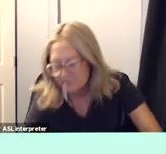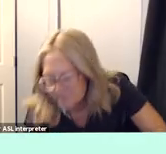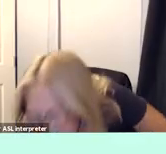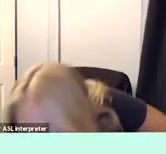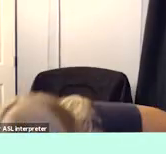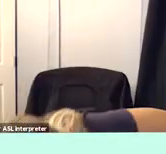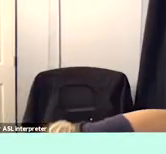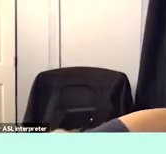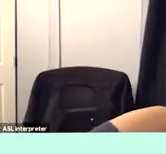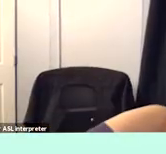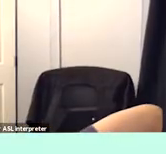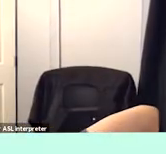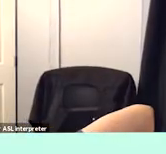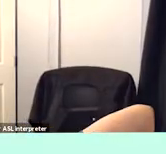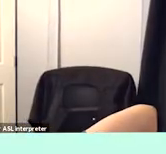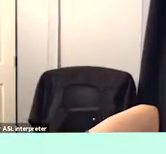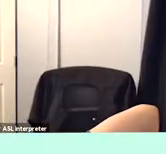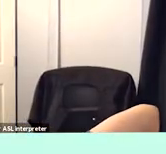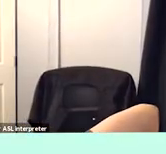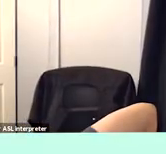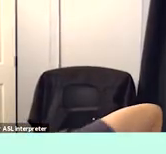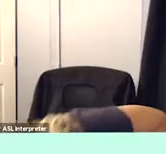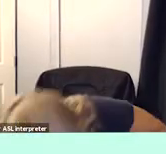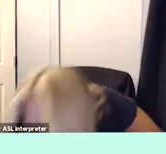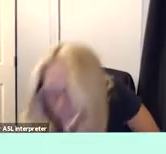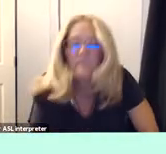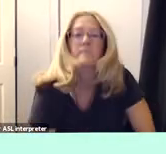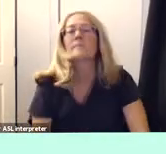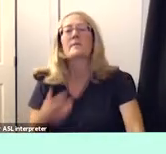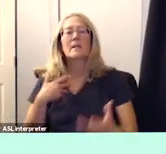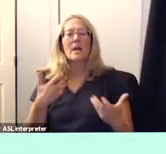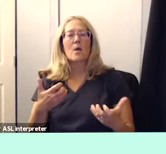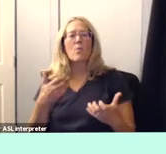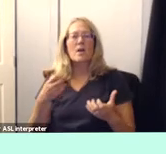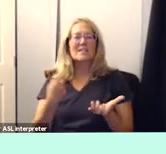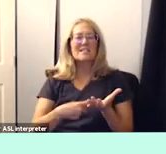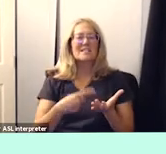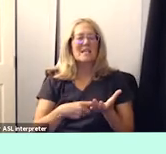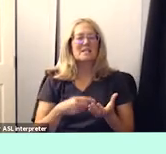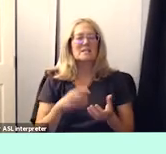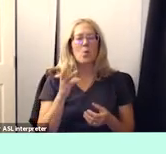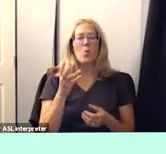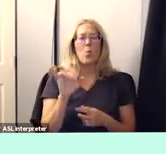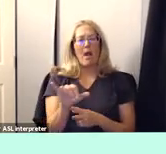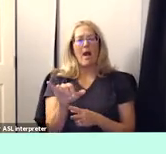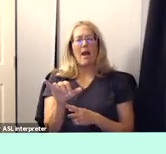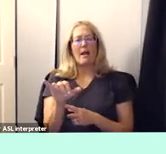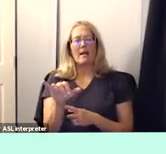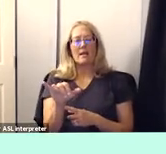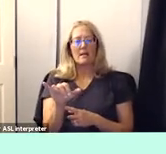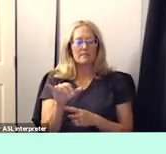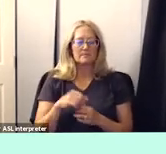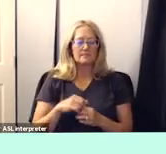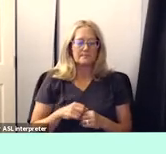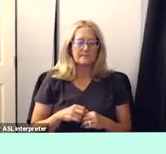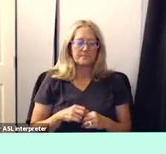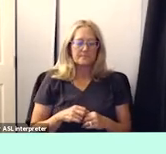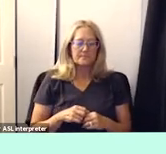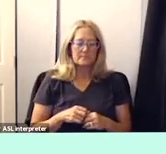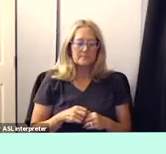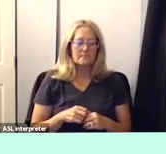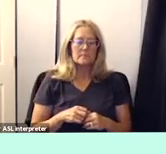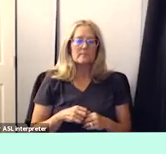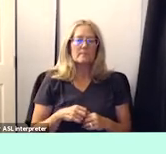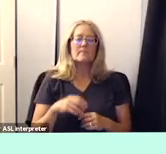um i do want to talk um a bit about the why um and it's because of the old